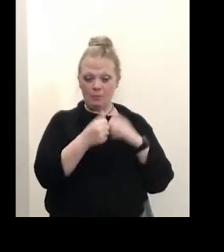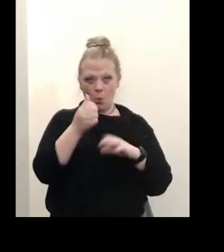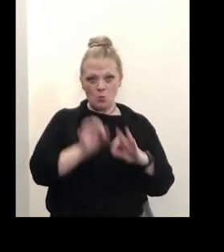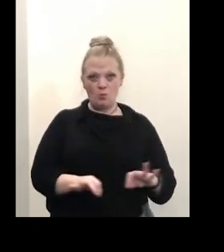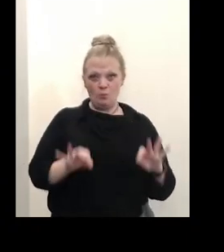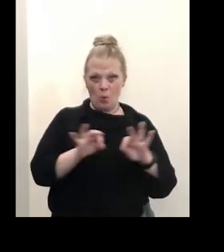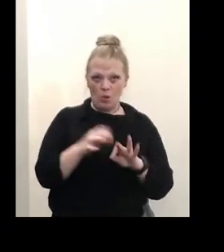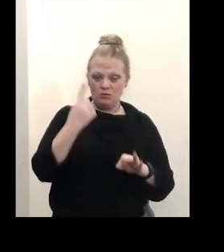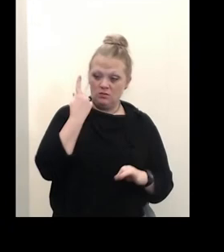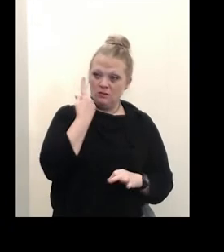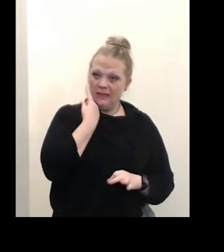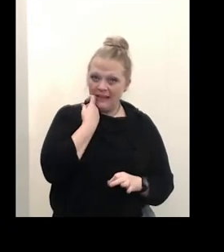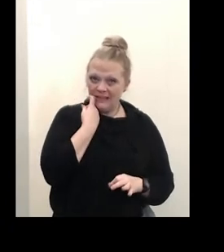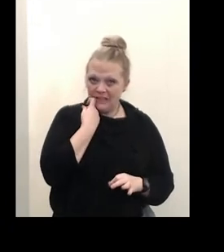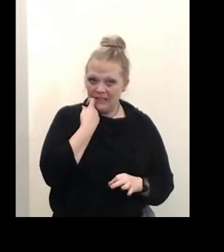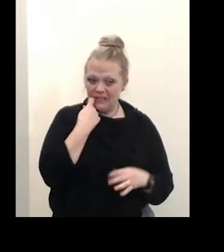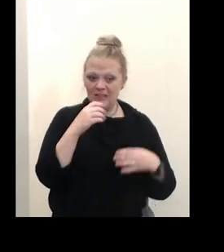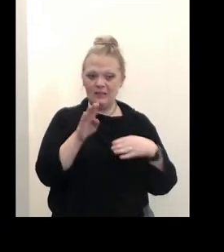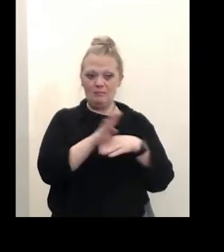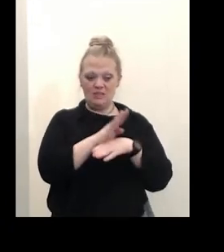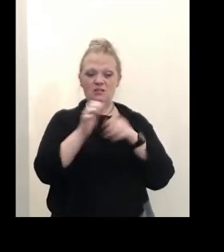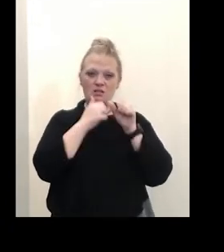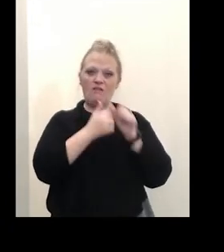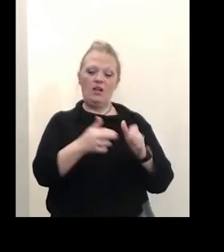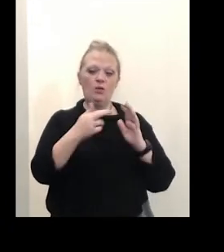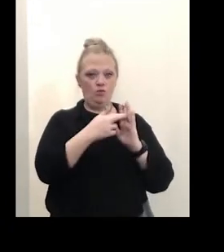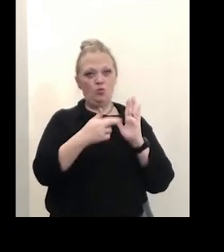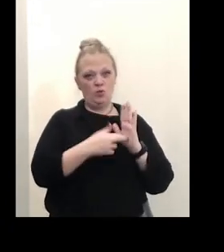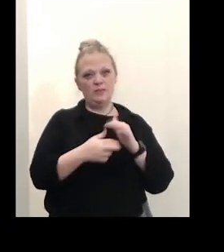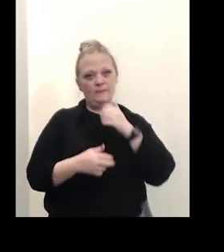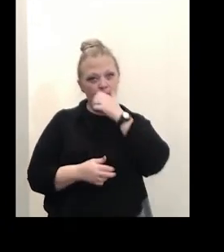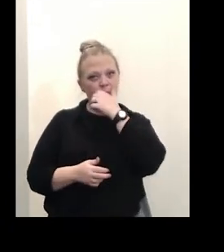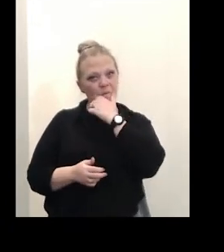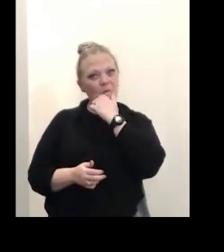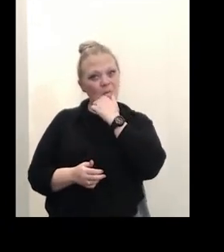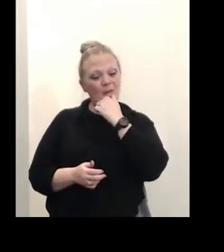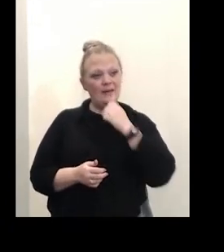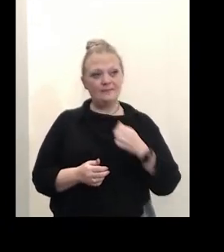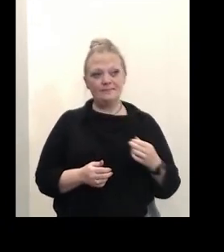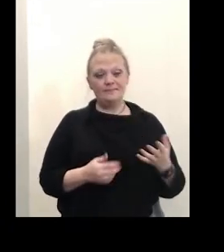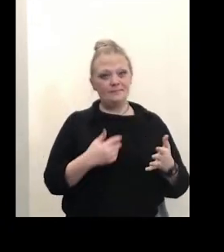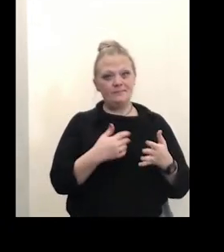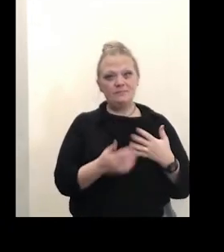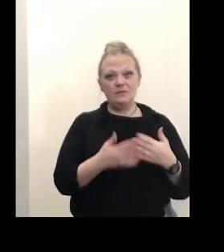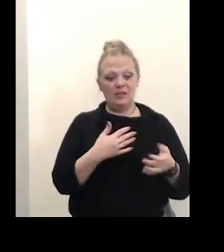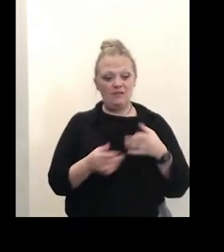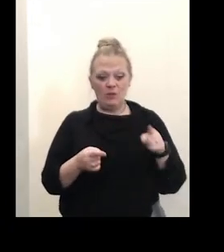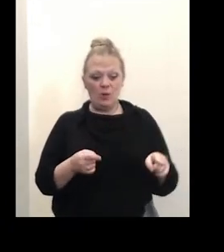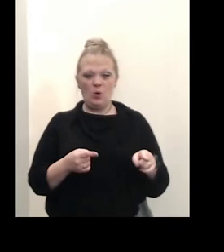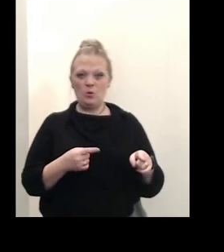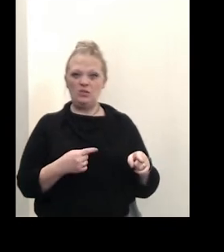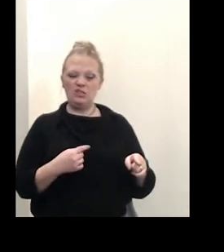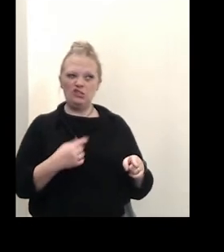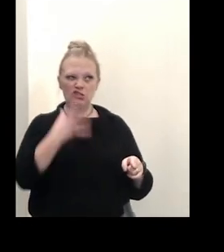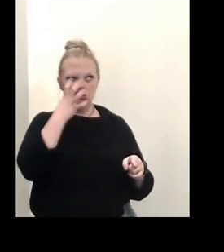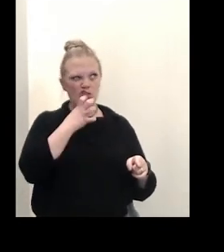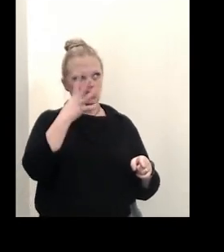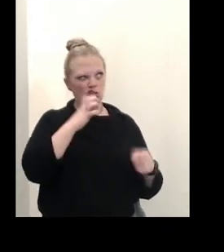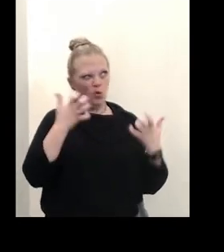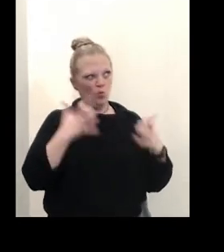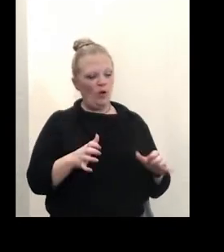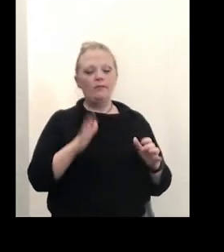is uh businesses have been following the rules uh even those that may be begrudgingly doing it they're following the rules